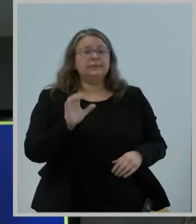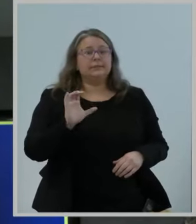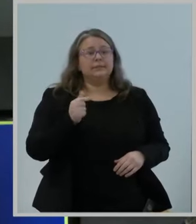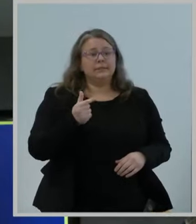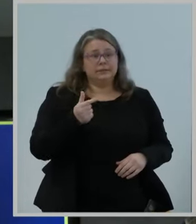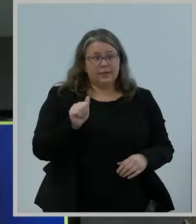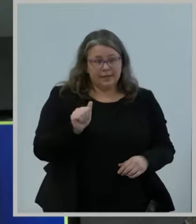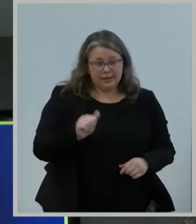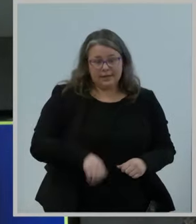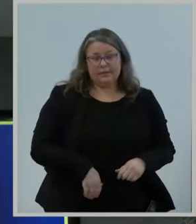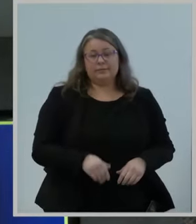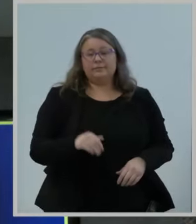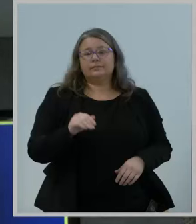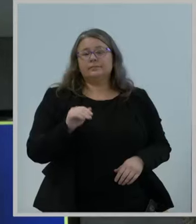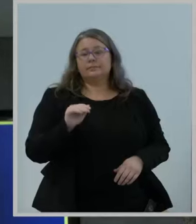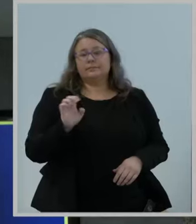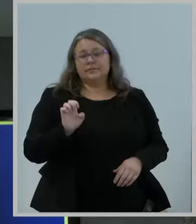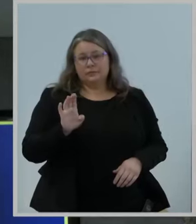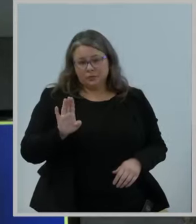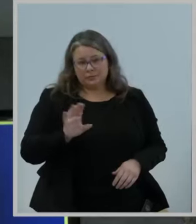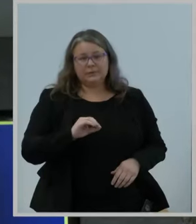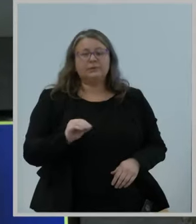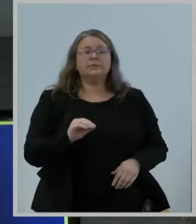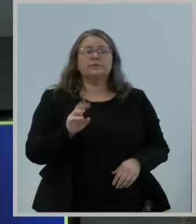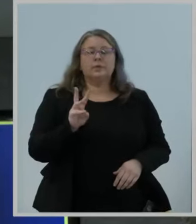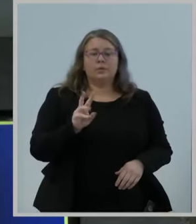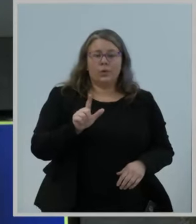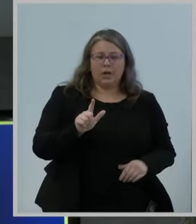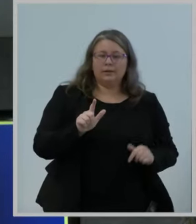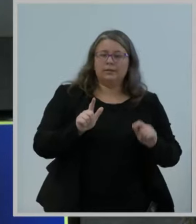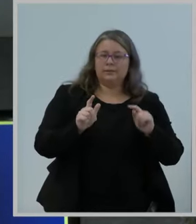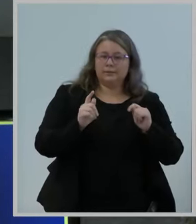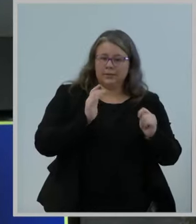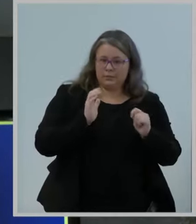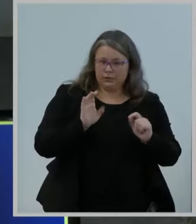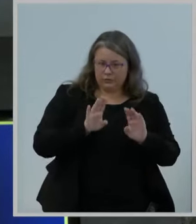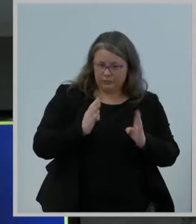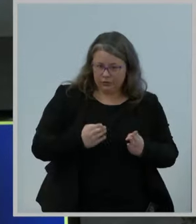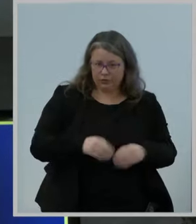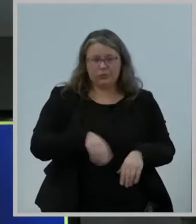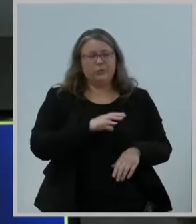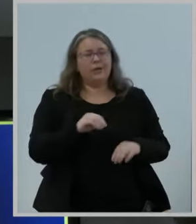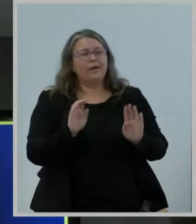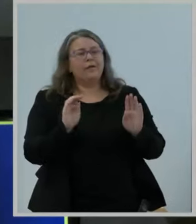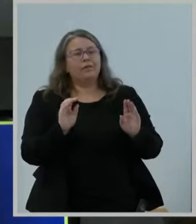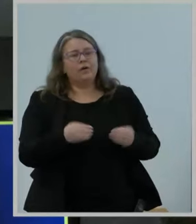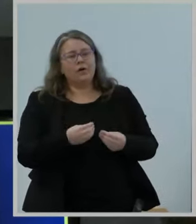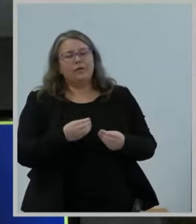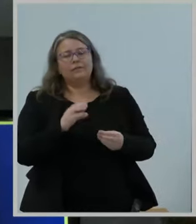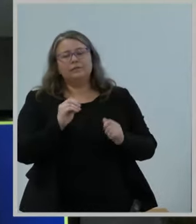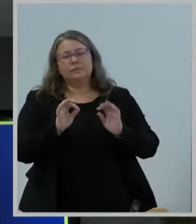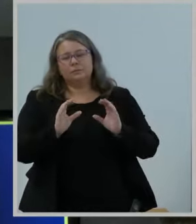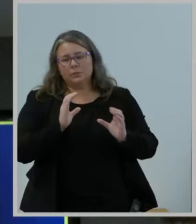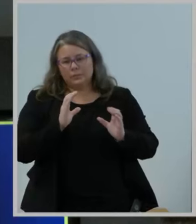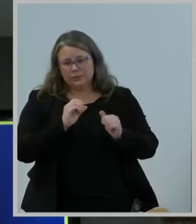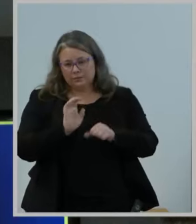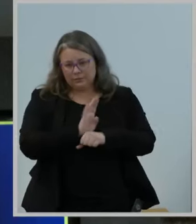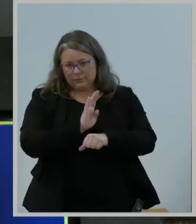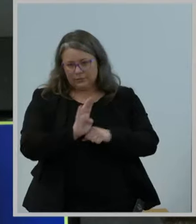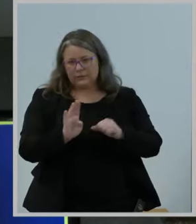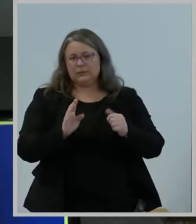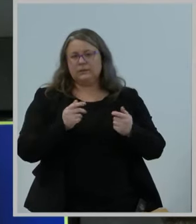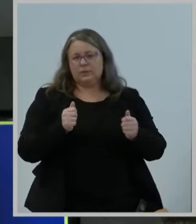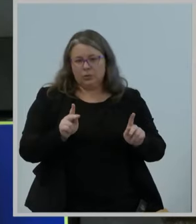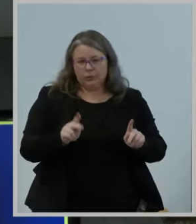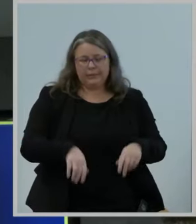Enforcement and Wireless Telecommunications Bureaus, as well as the Offices of Communications, Business Opportunities, Economics